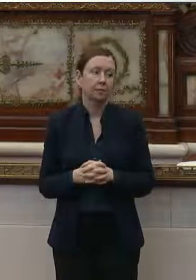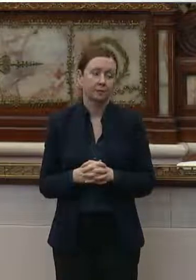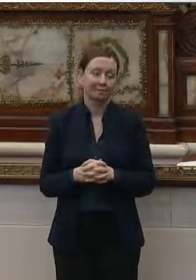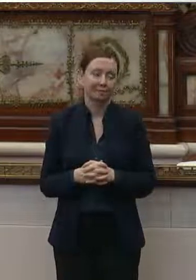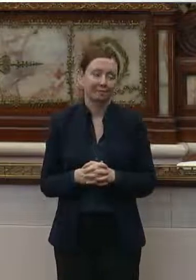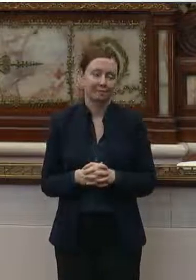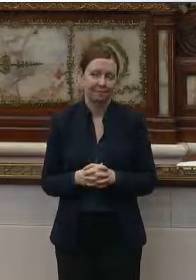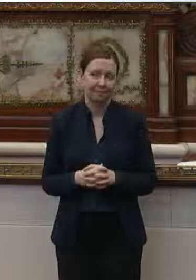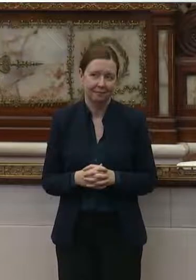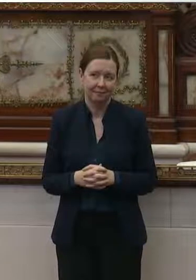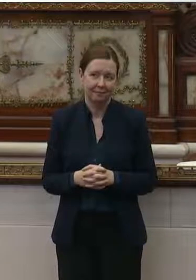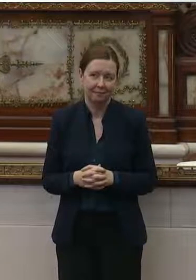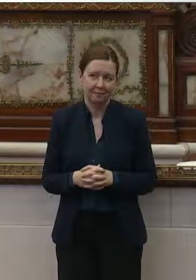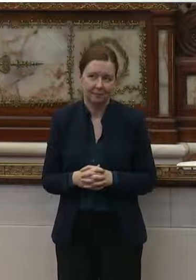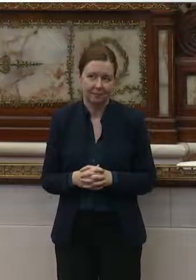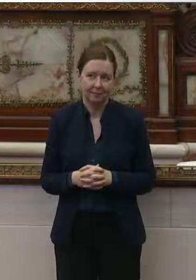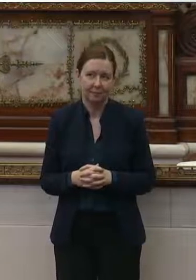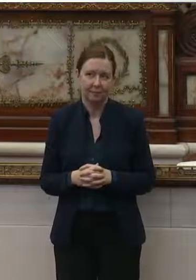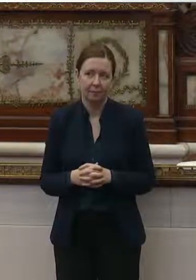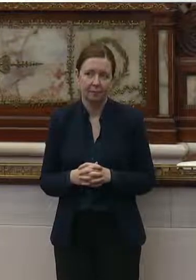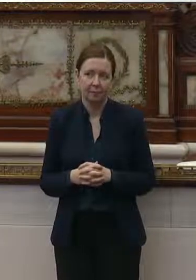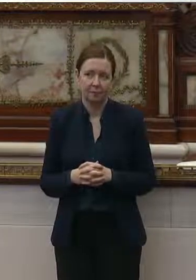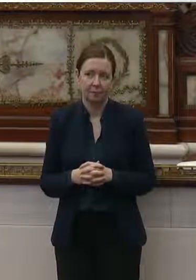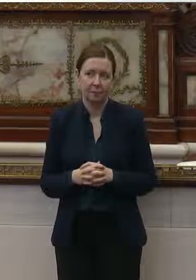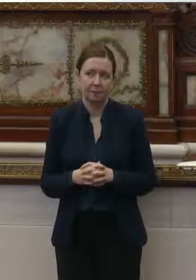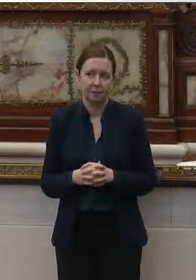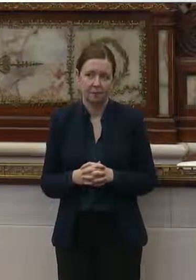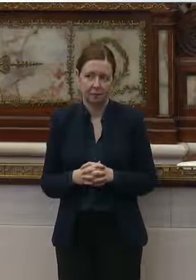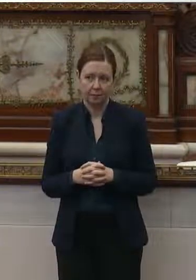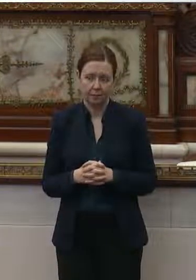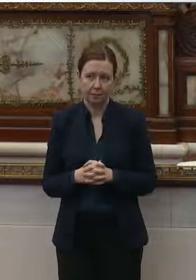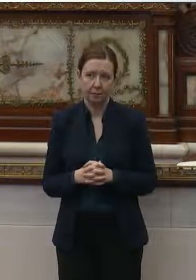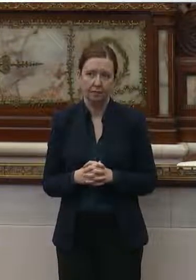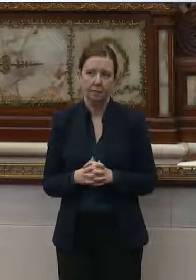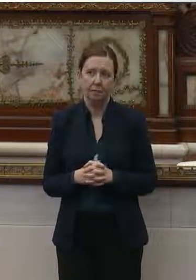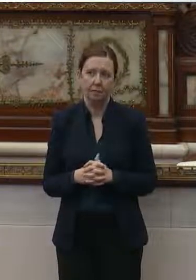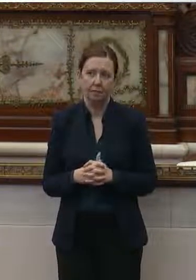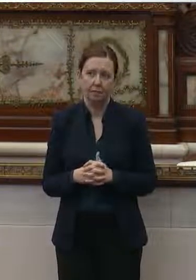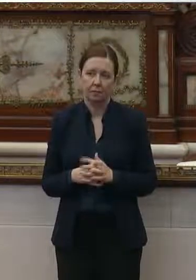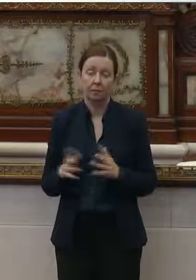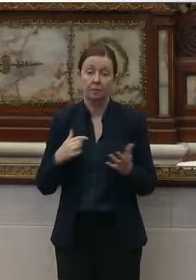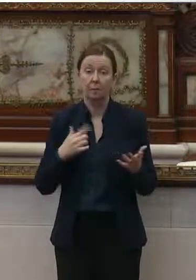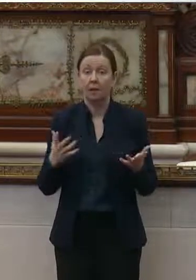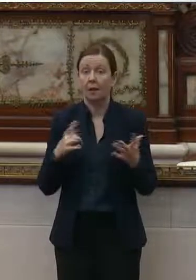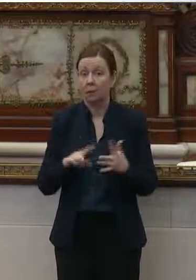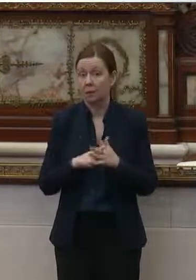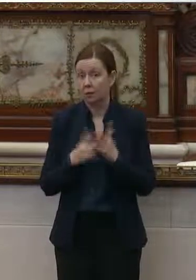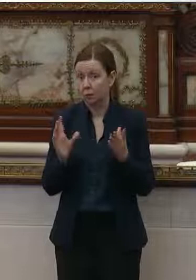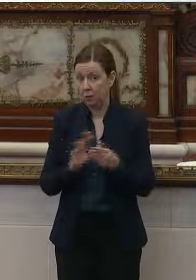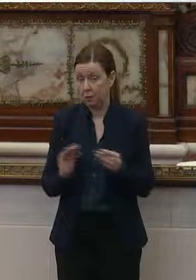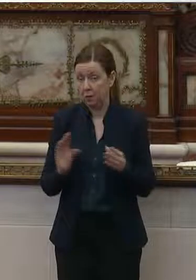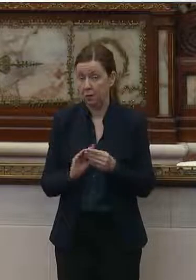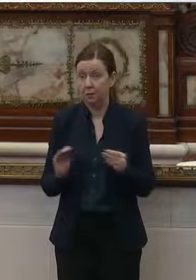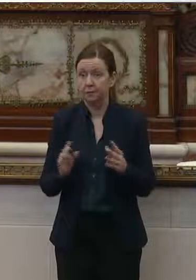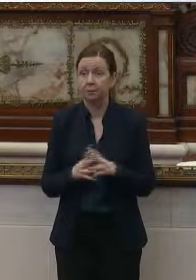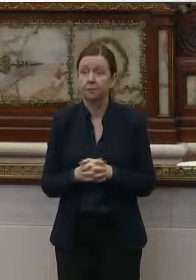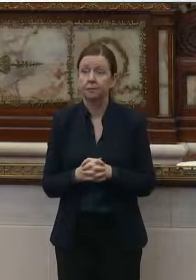And I would like to begin by, uh, first